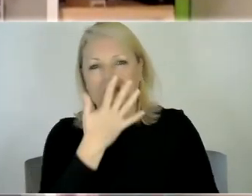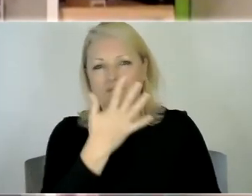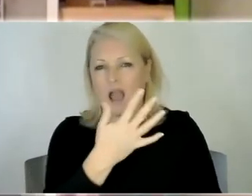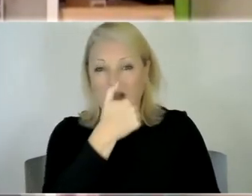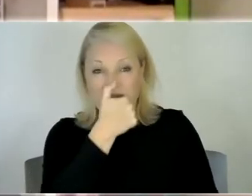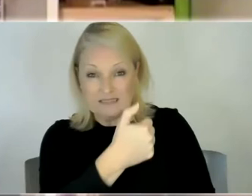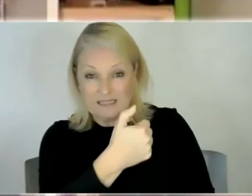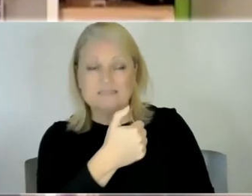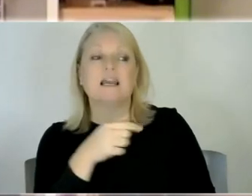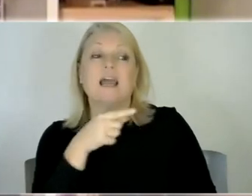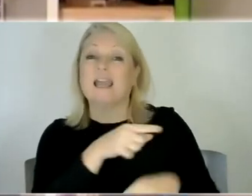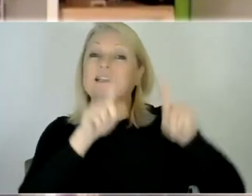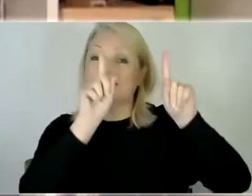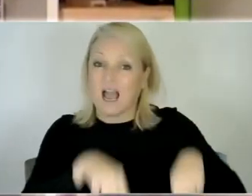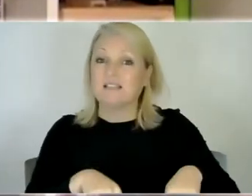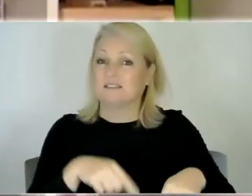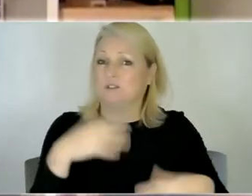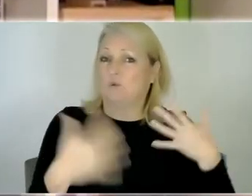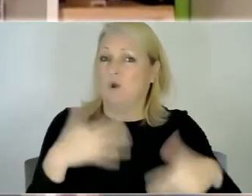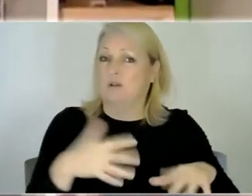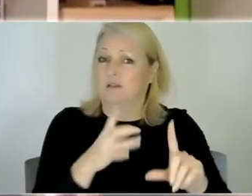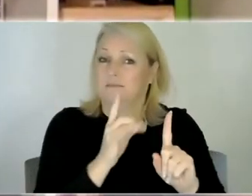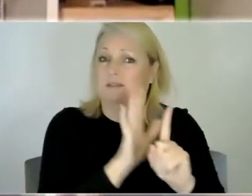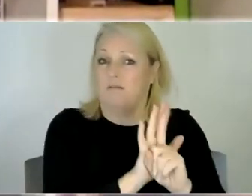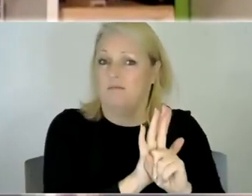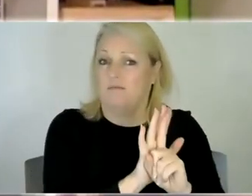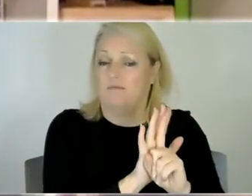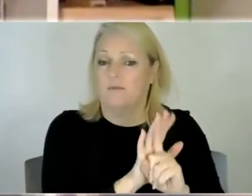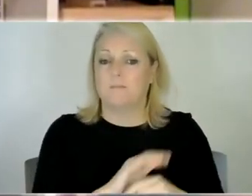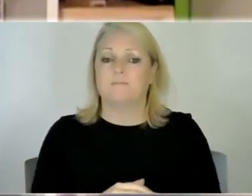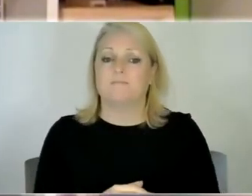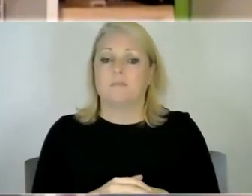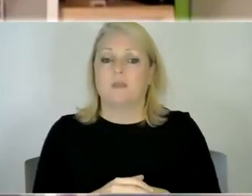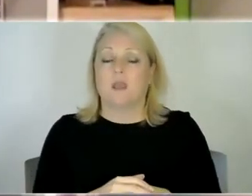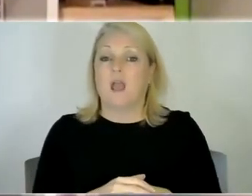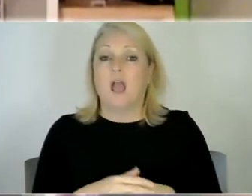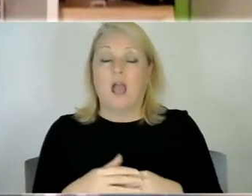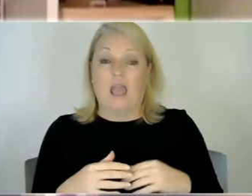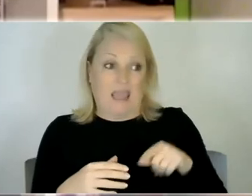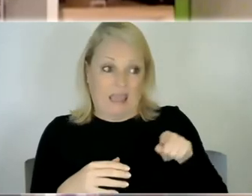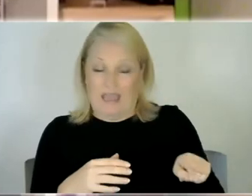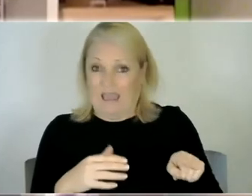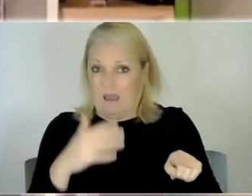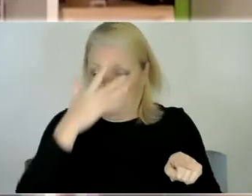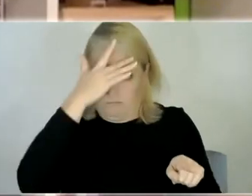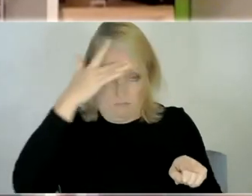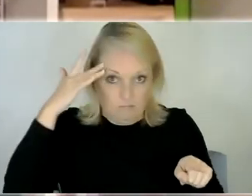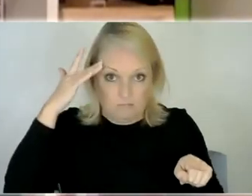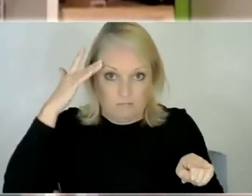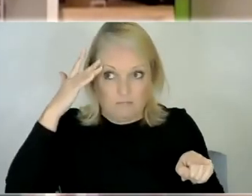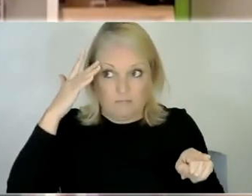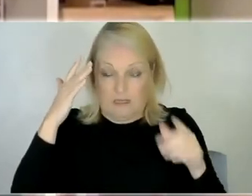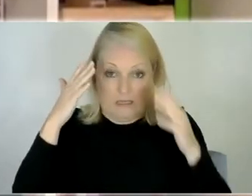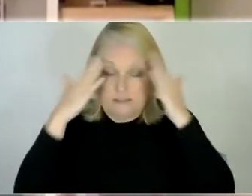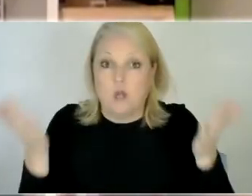started self-harm um he i had no idea what he was doing i didn't you know hadn't come